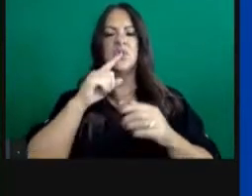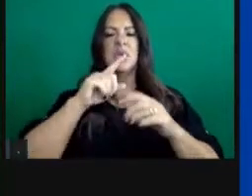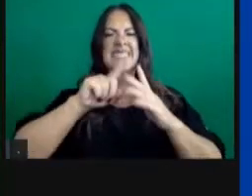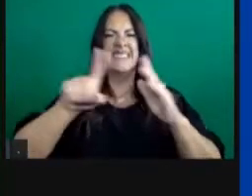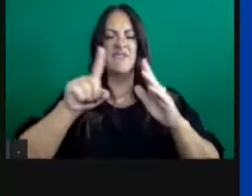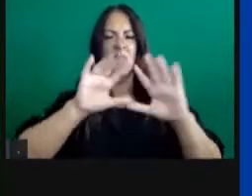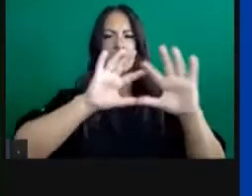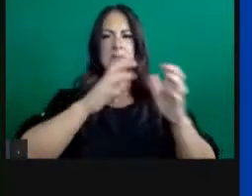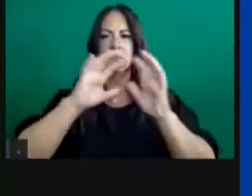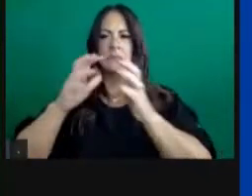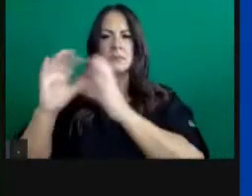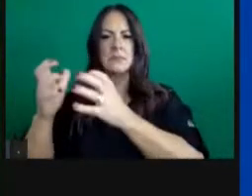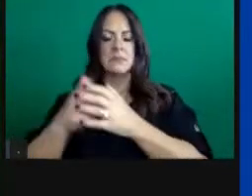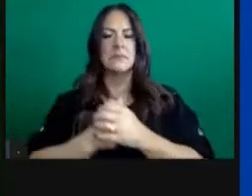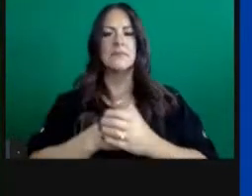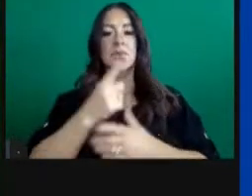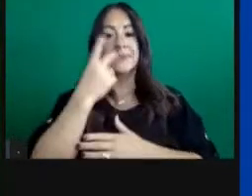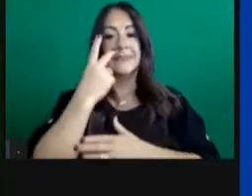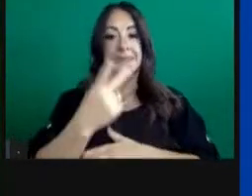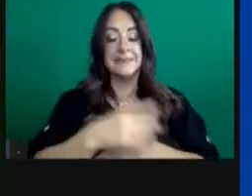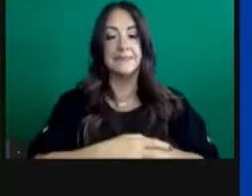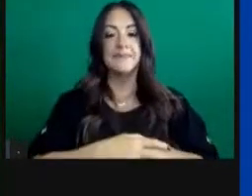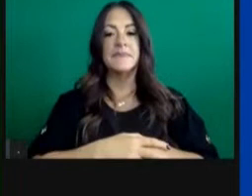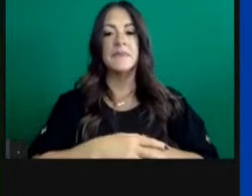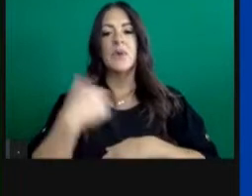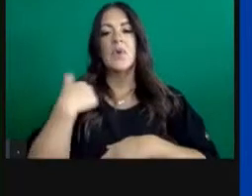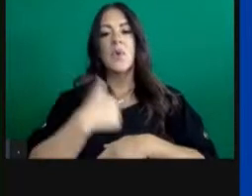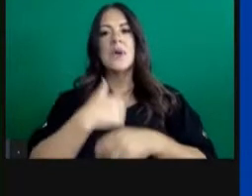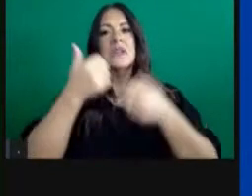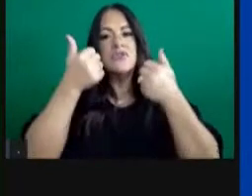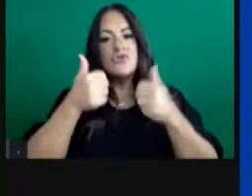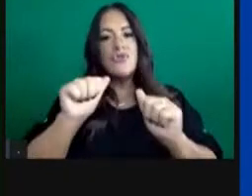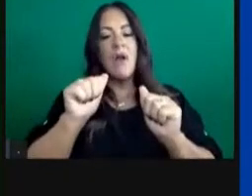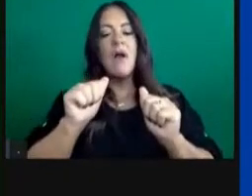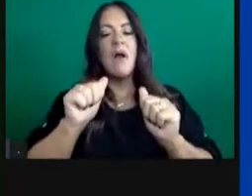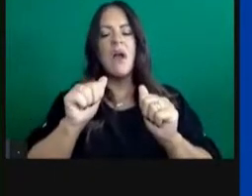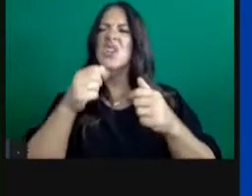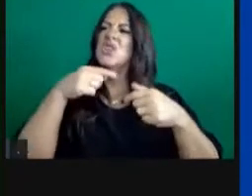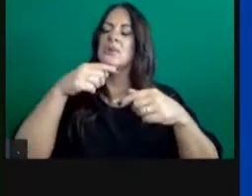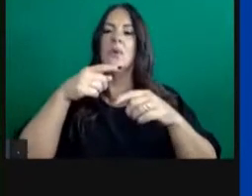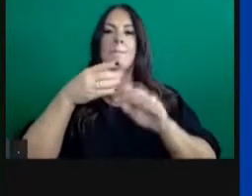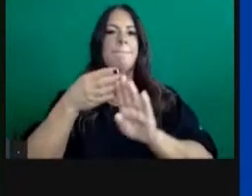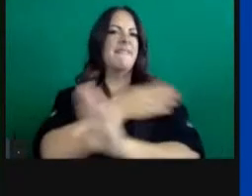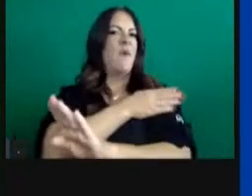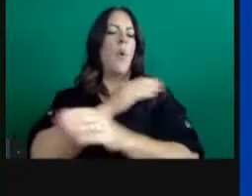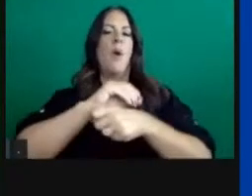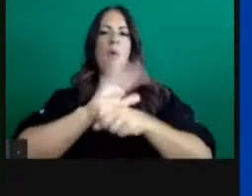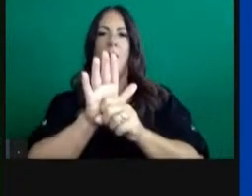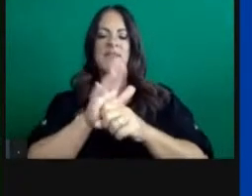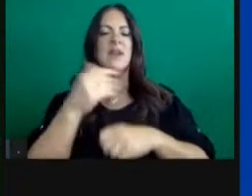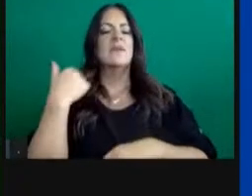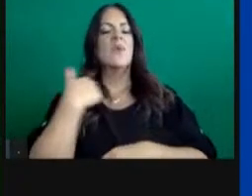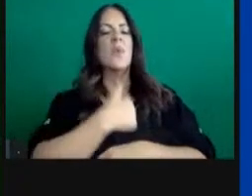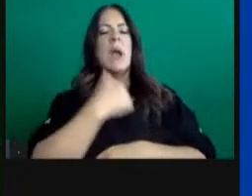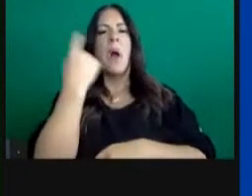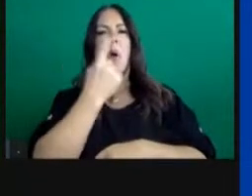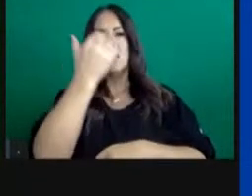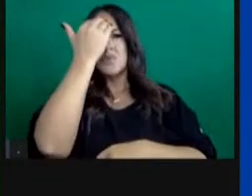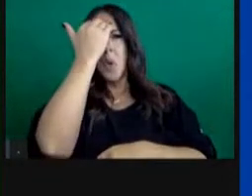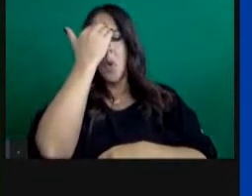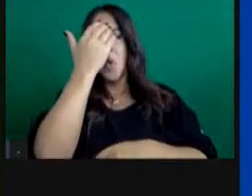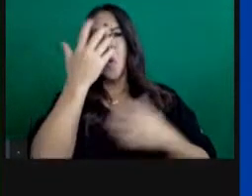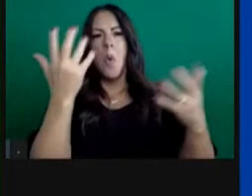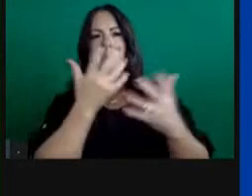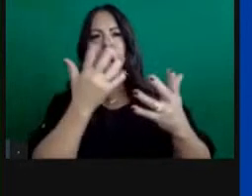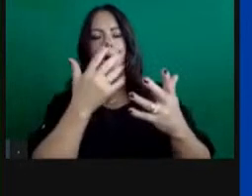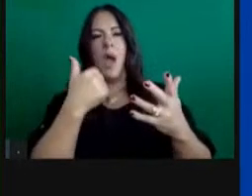set and give you a little sense, we try to spend, and in normal times, our hospitals are delivering care in what we